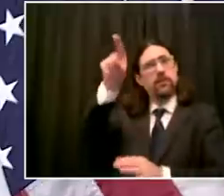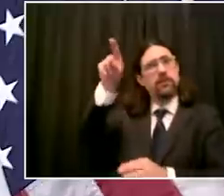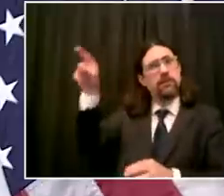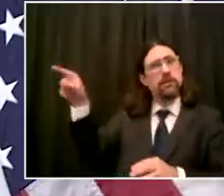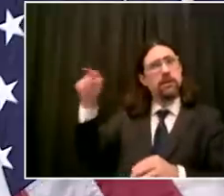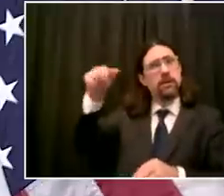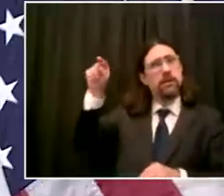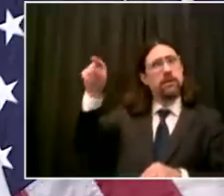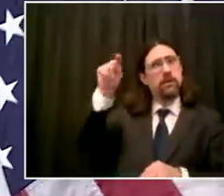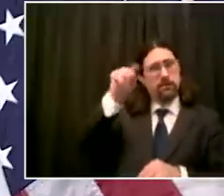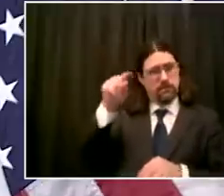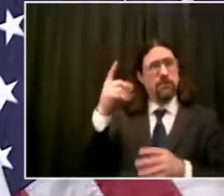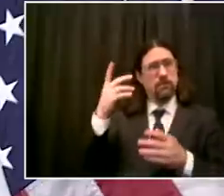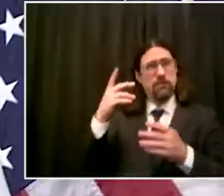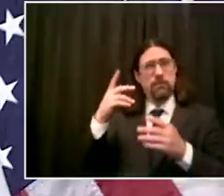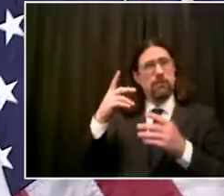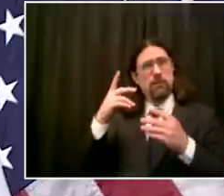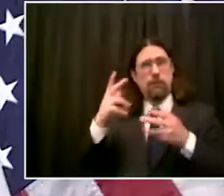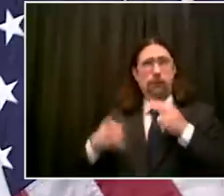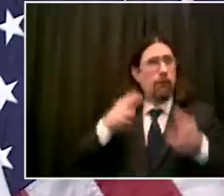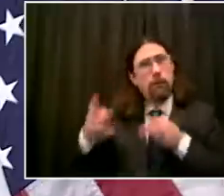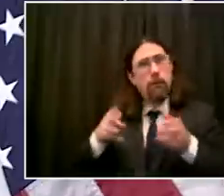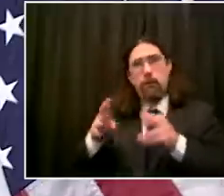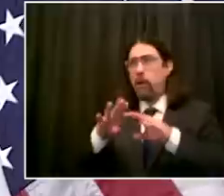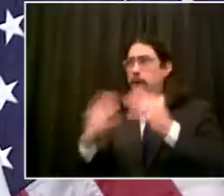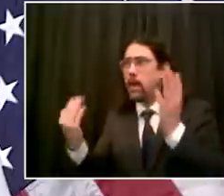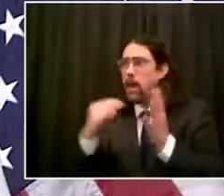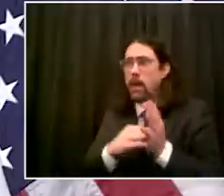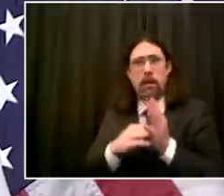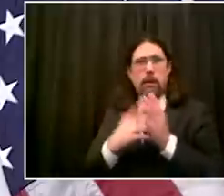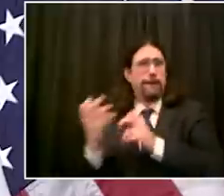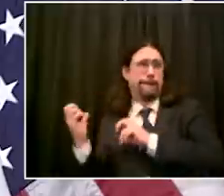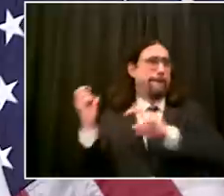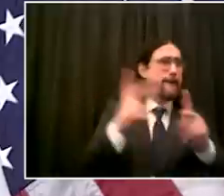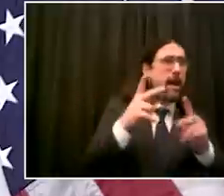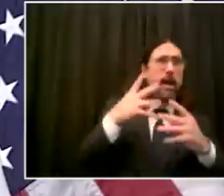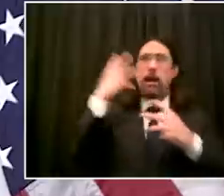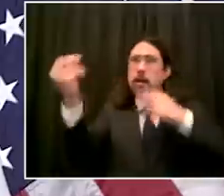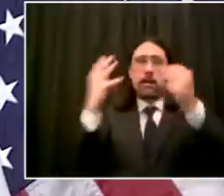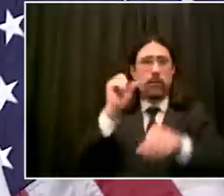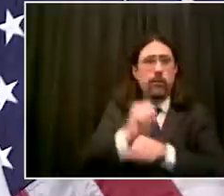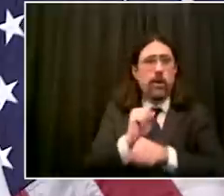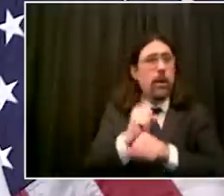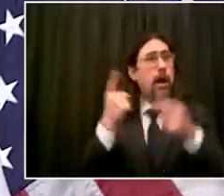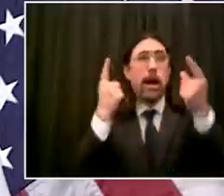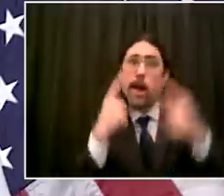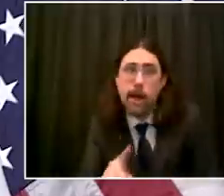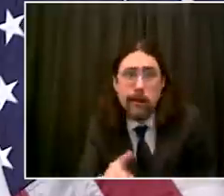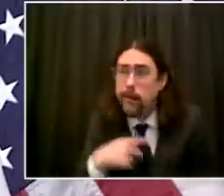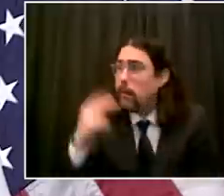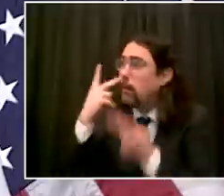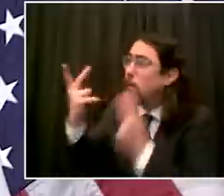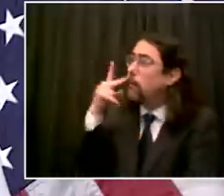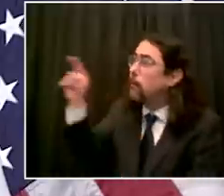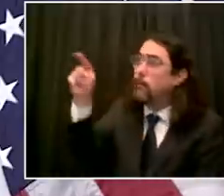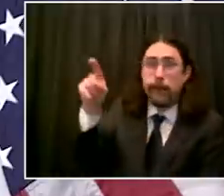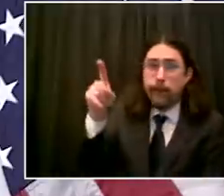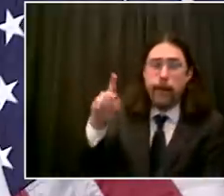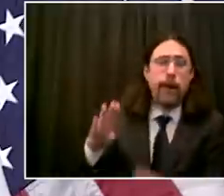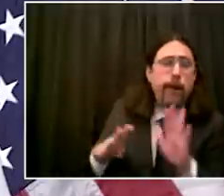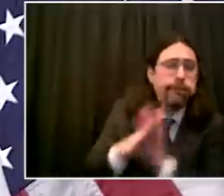most of them will continue to for the foreseeable future but again we will lay all this out in stages as we are ready